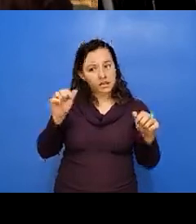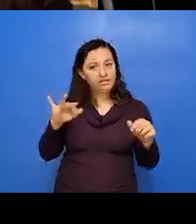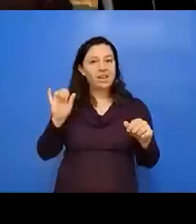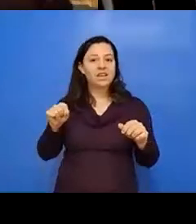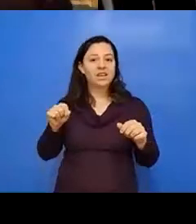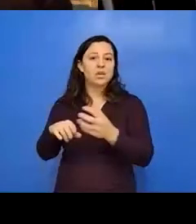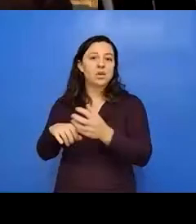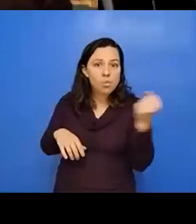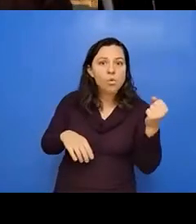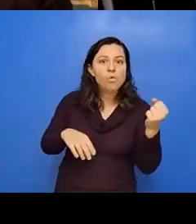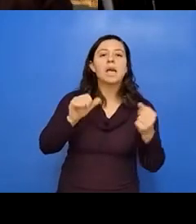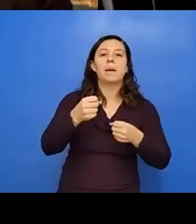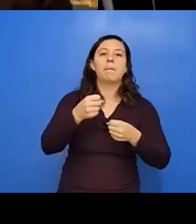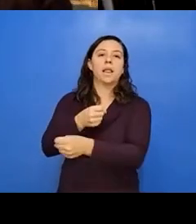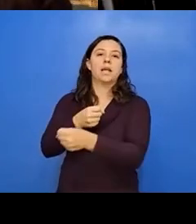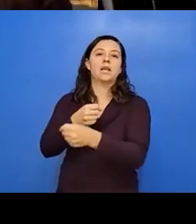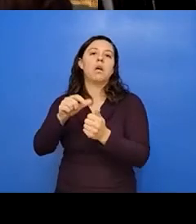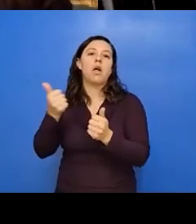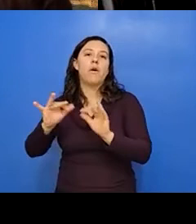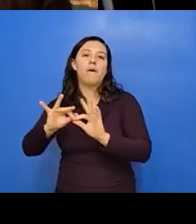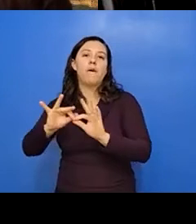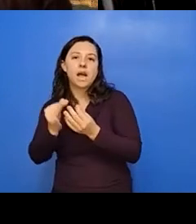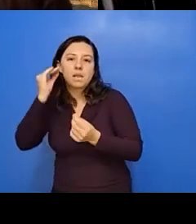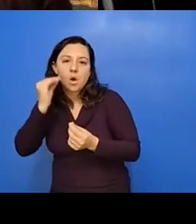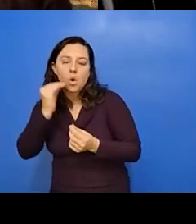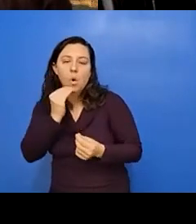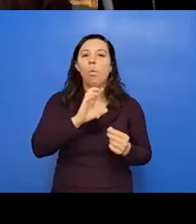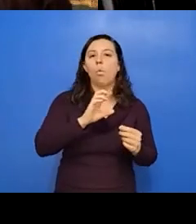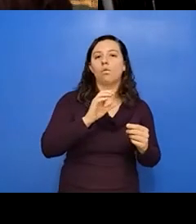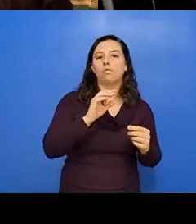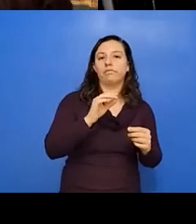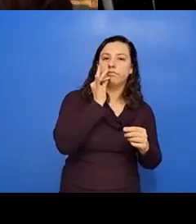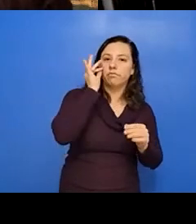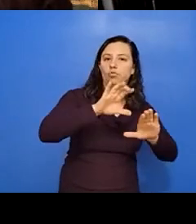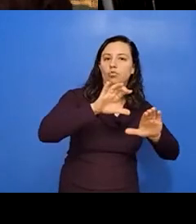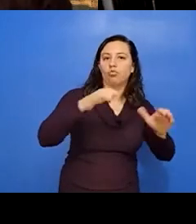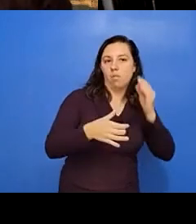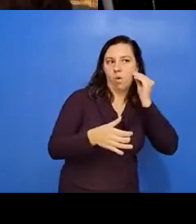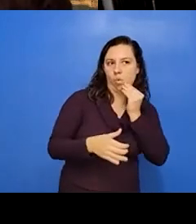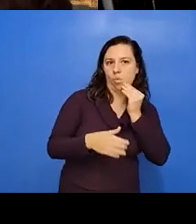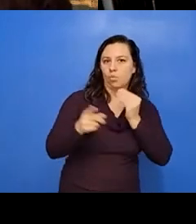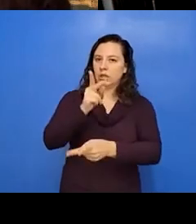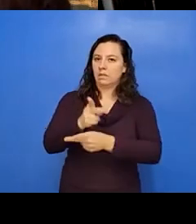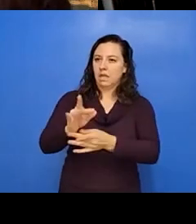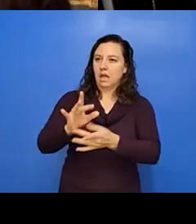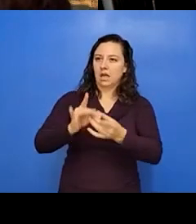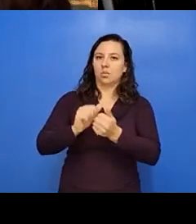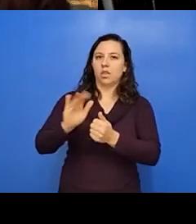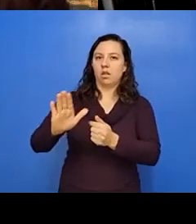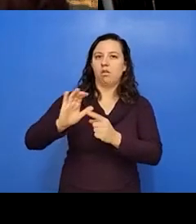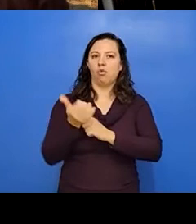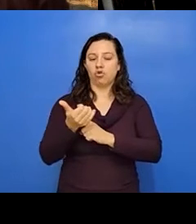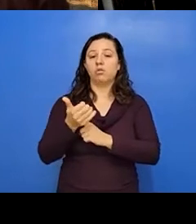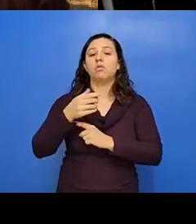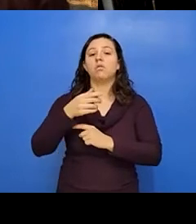tribal homes, which keeps them connected to their cultures and their communities. You know, often as tribal leaders, we say our